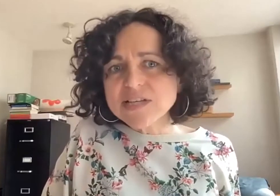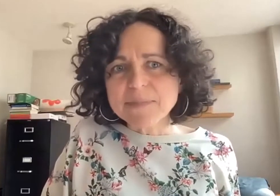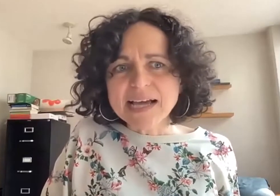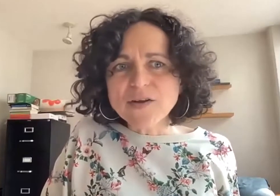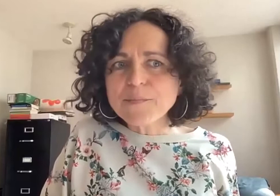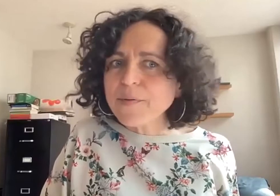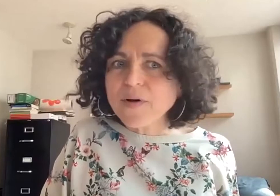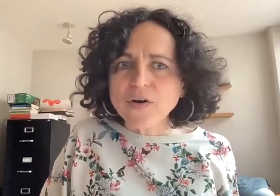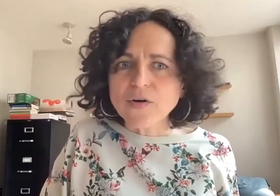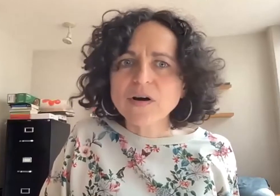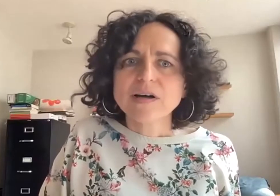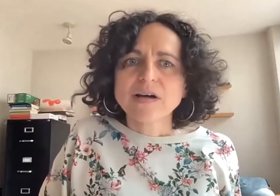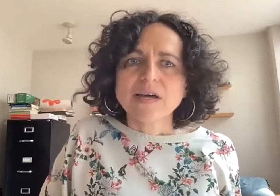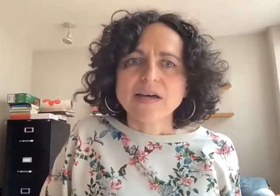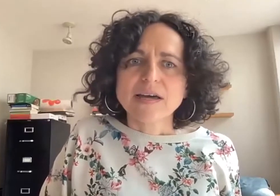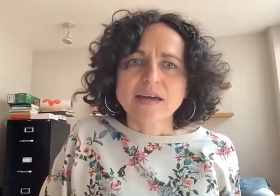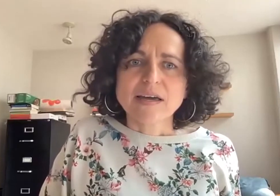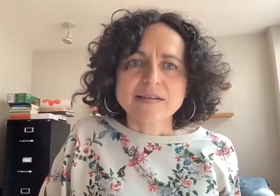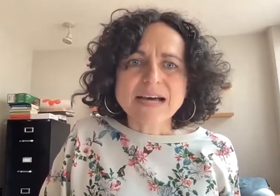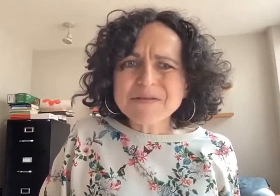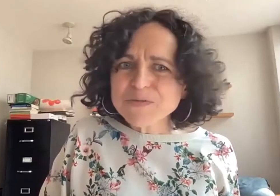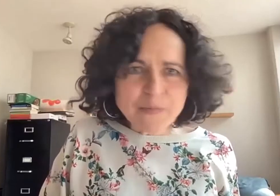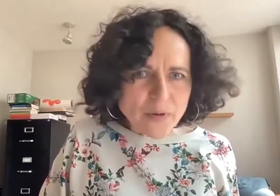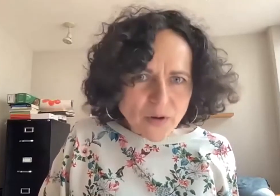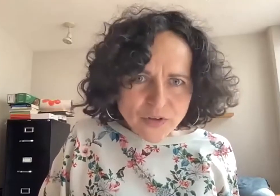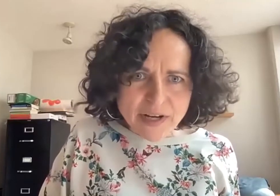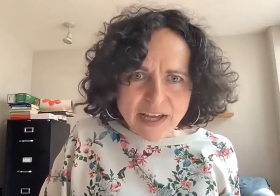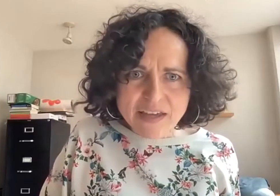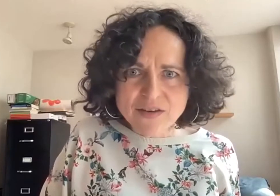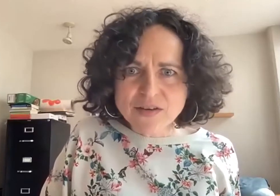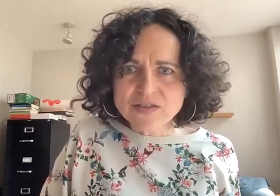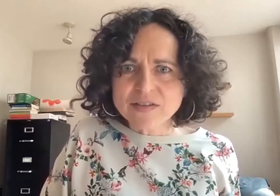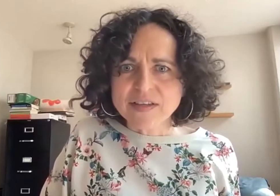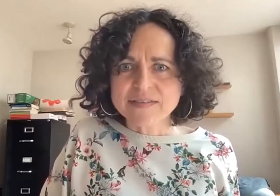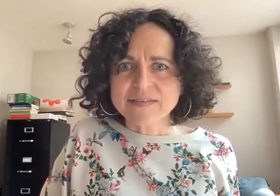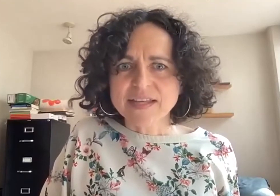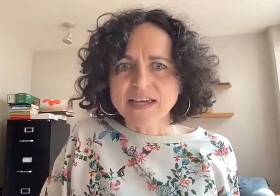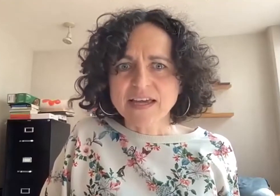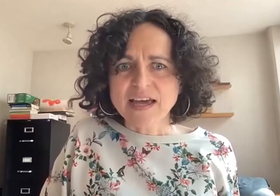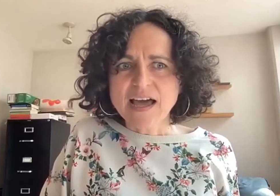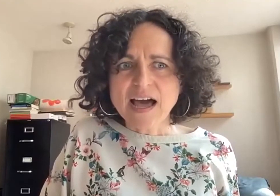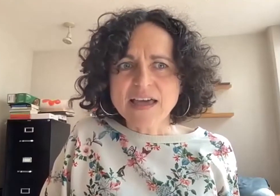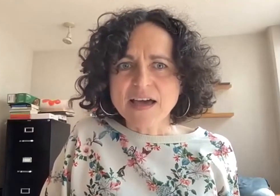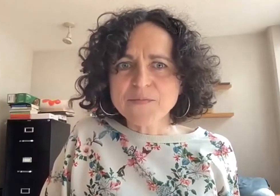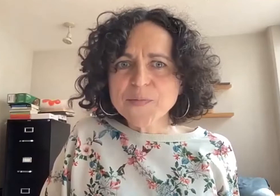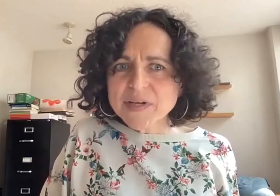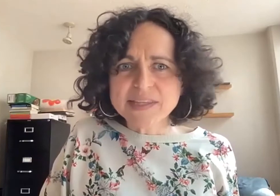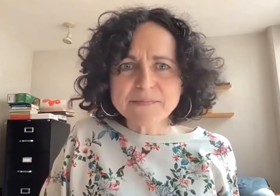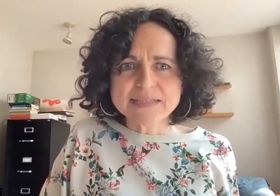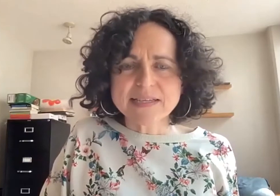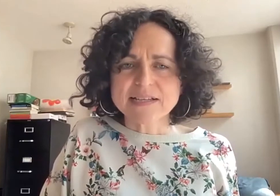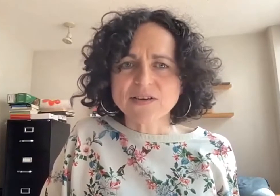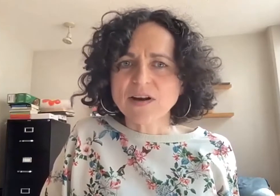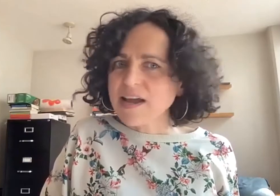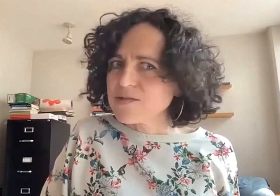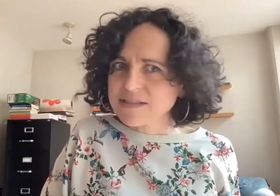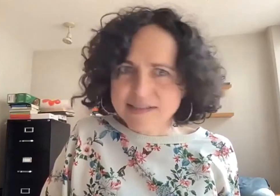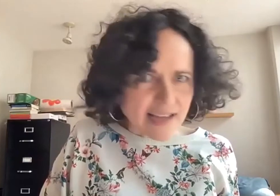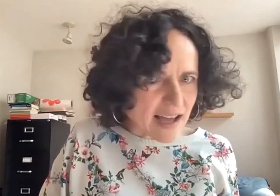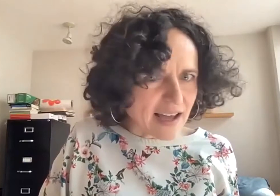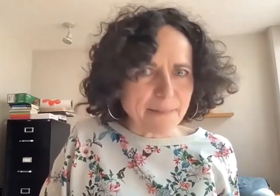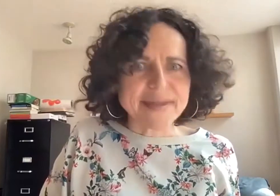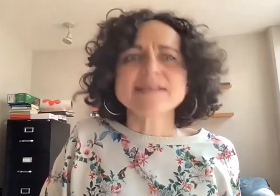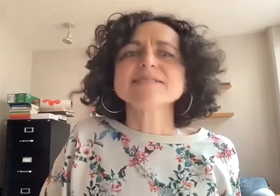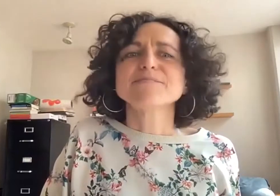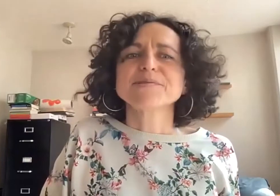or intelligence quizzes, they were not mandatory. We know very little about them. There's